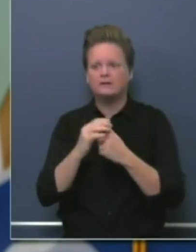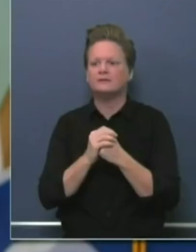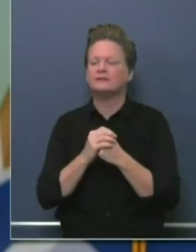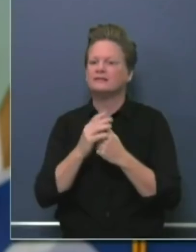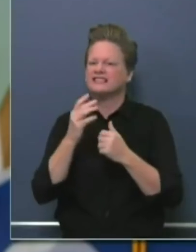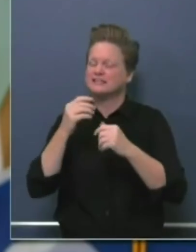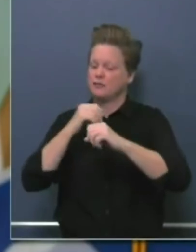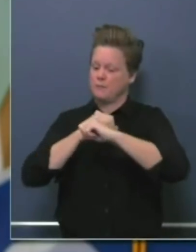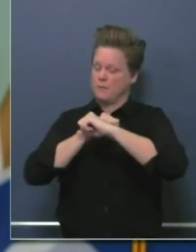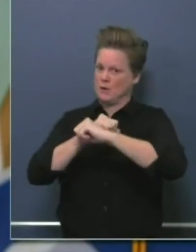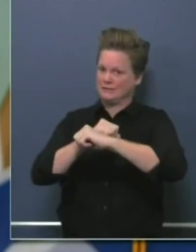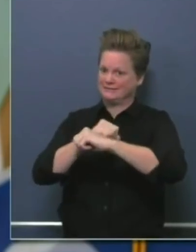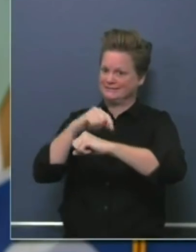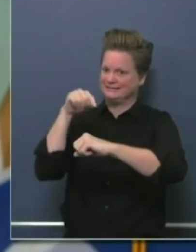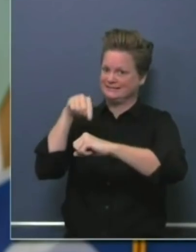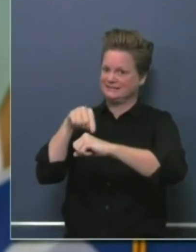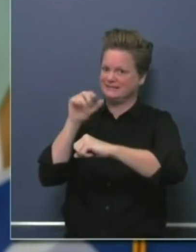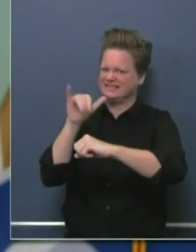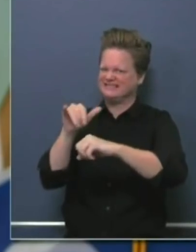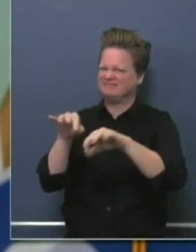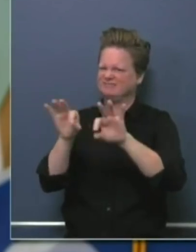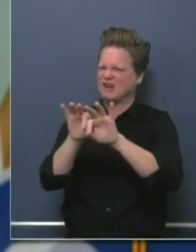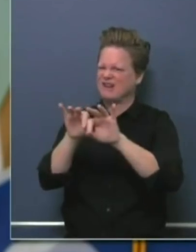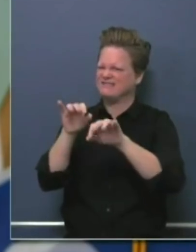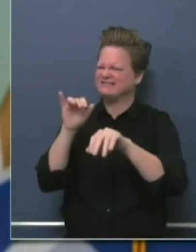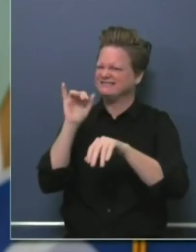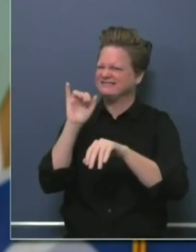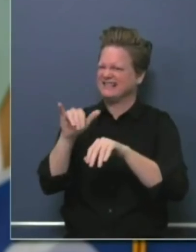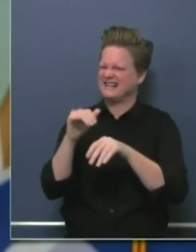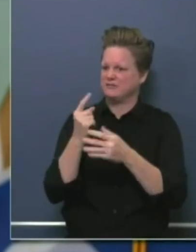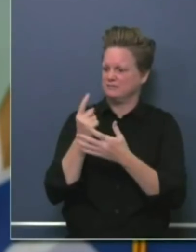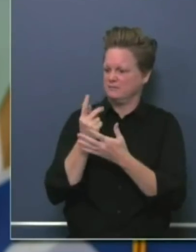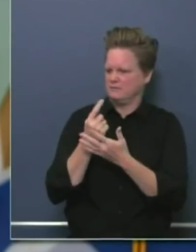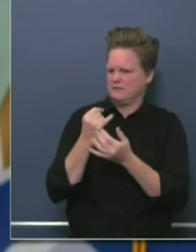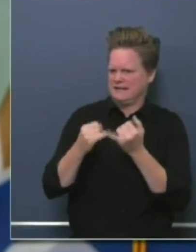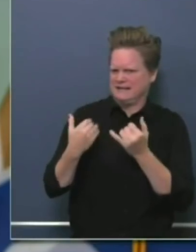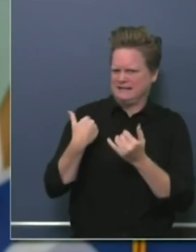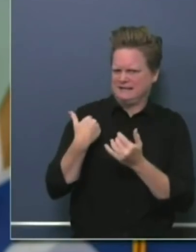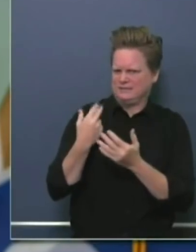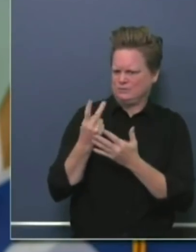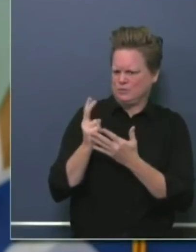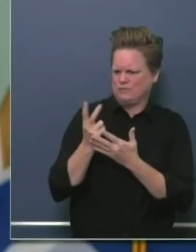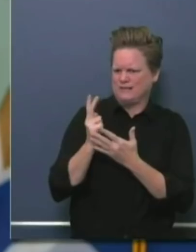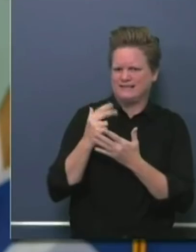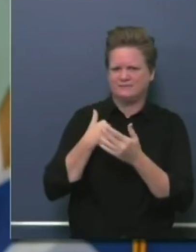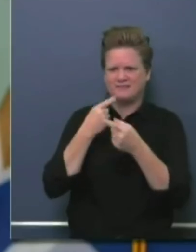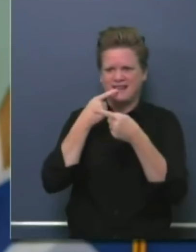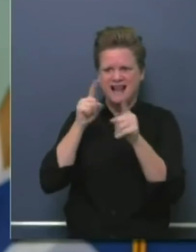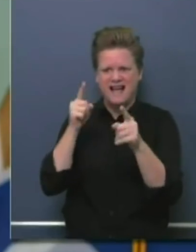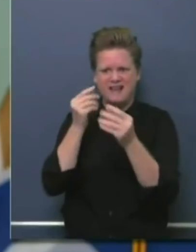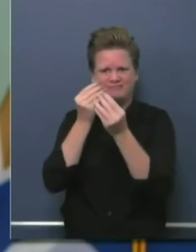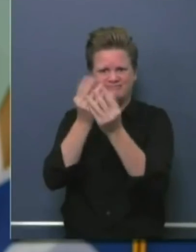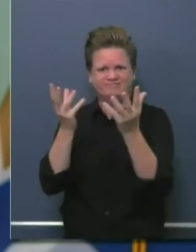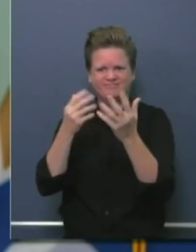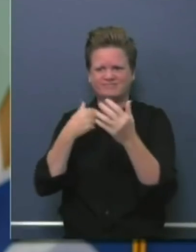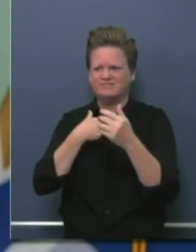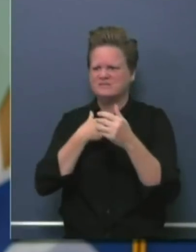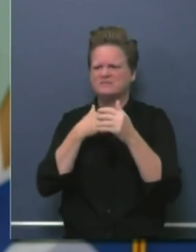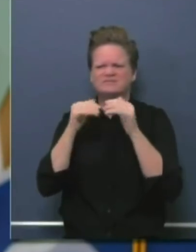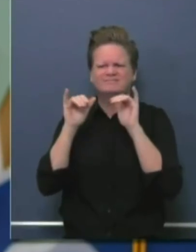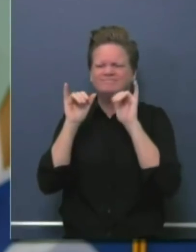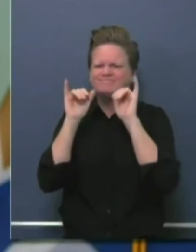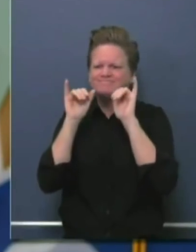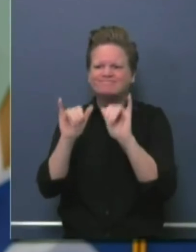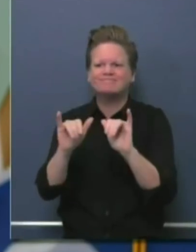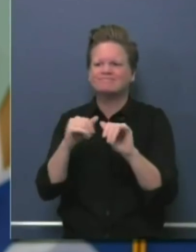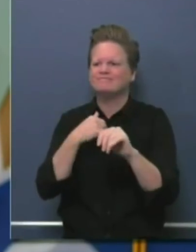our workers. A few weeks back, you may recall an announcement where we advanced support for workers in